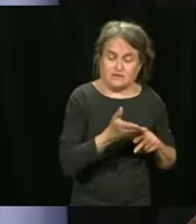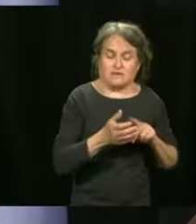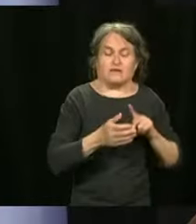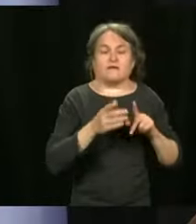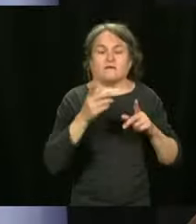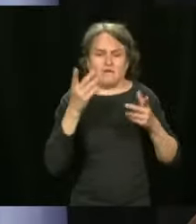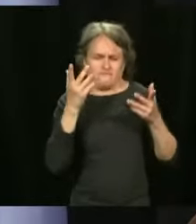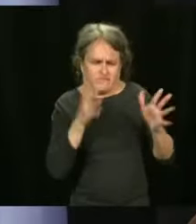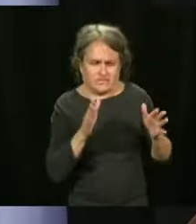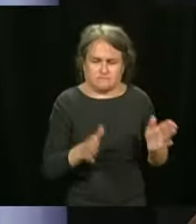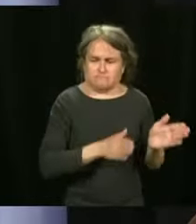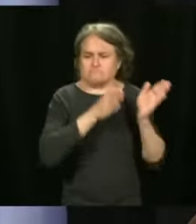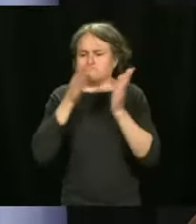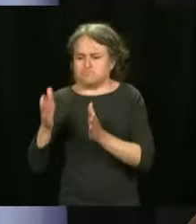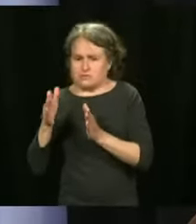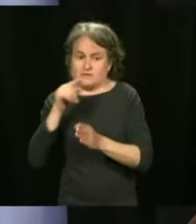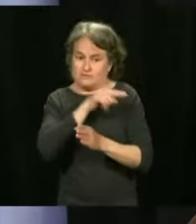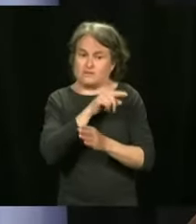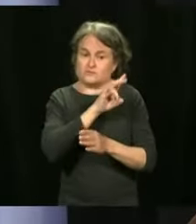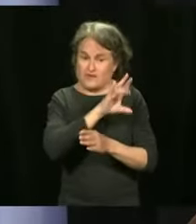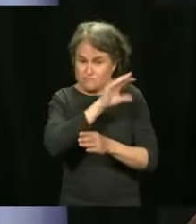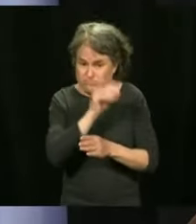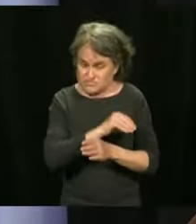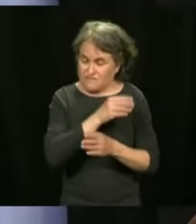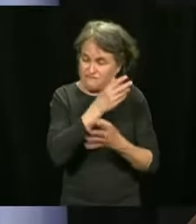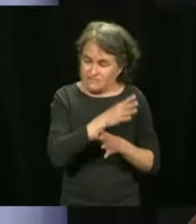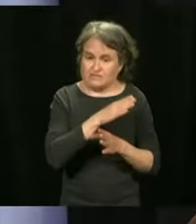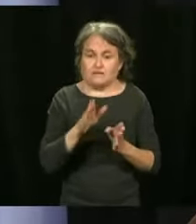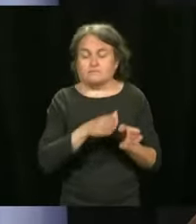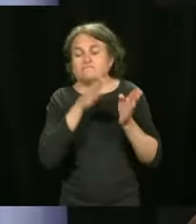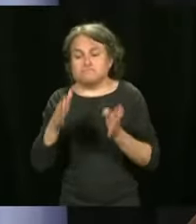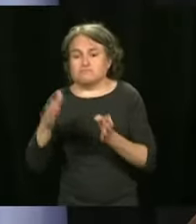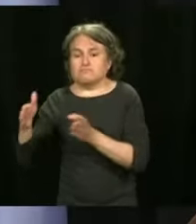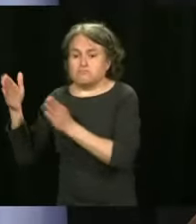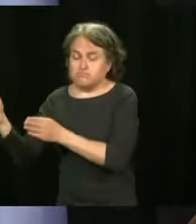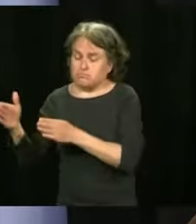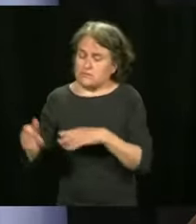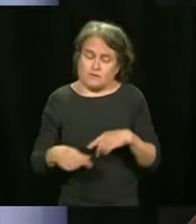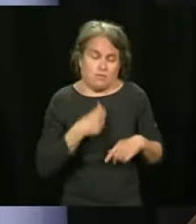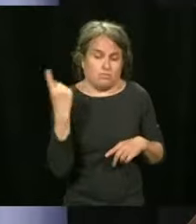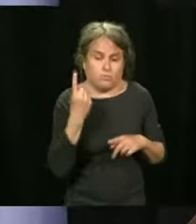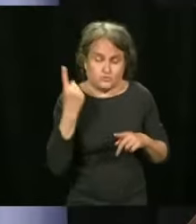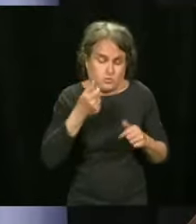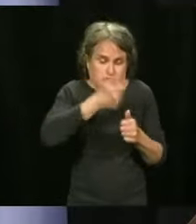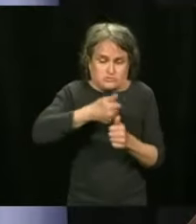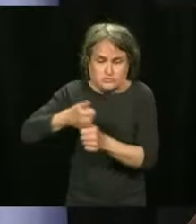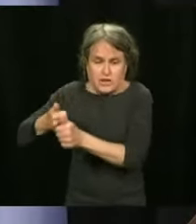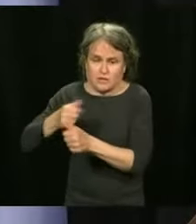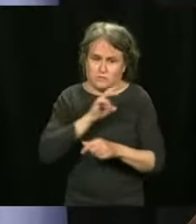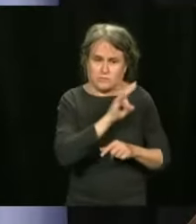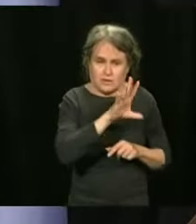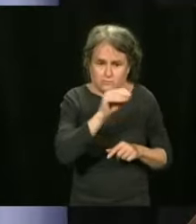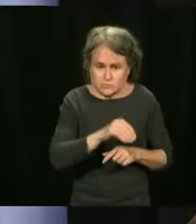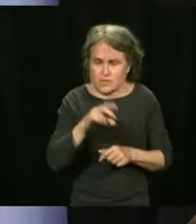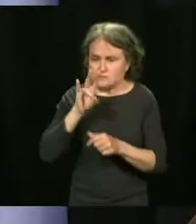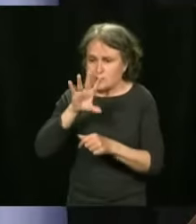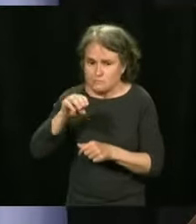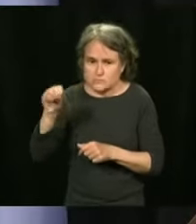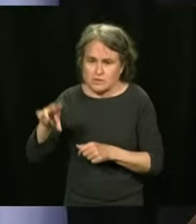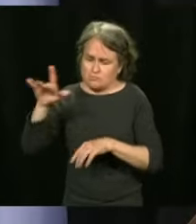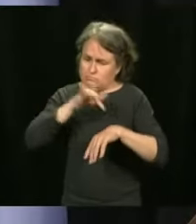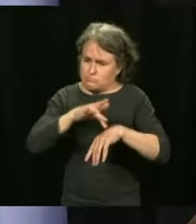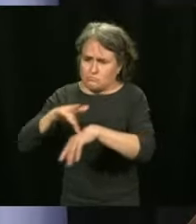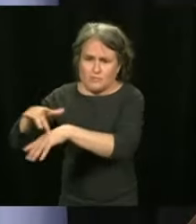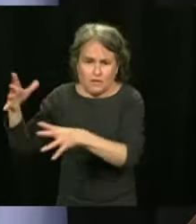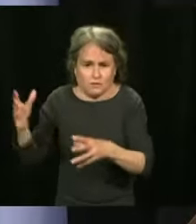75 percent. So obviously, the objective that we had set, so the percentage of the population, of the